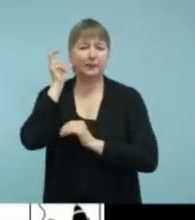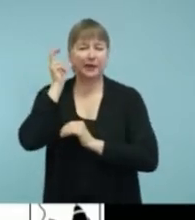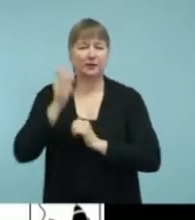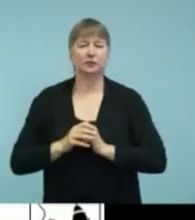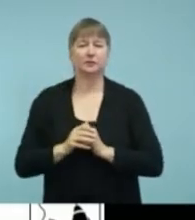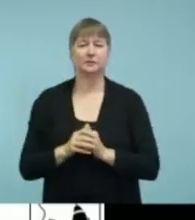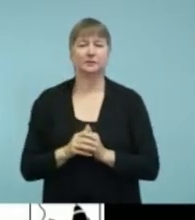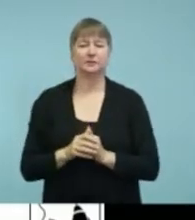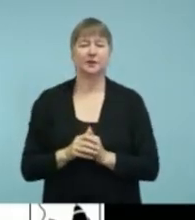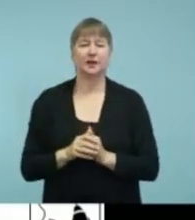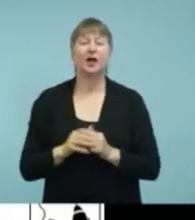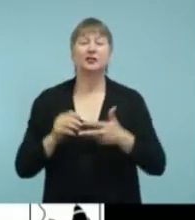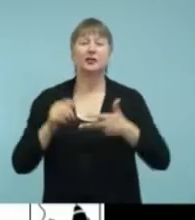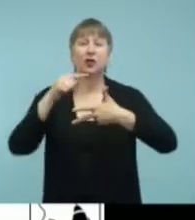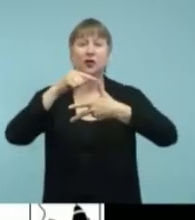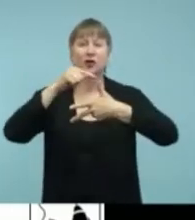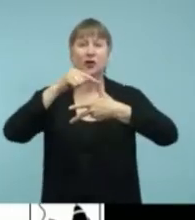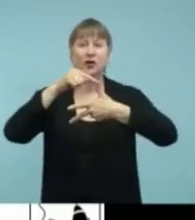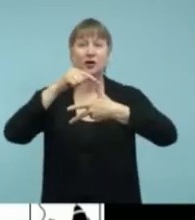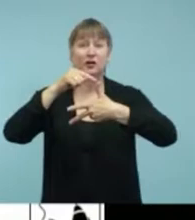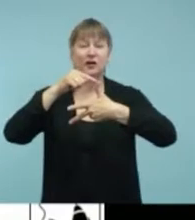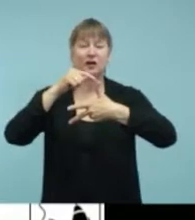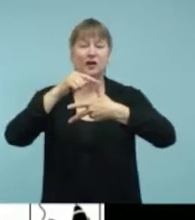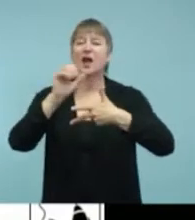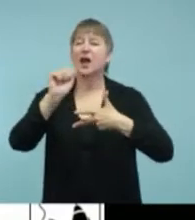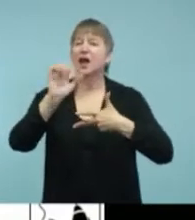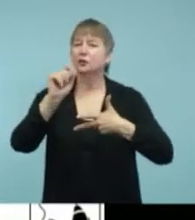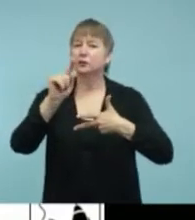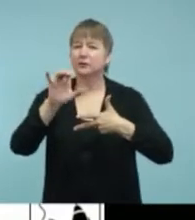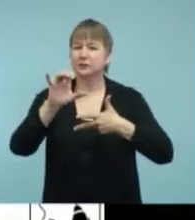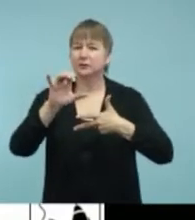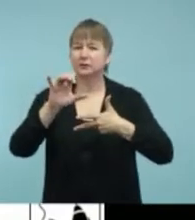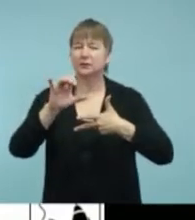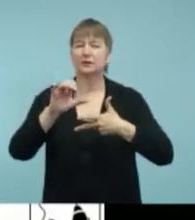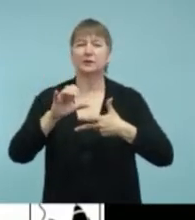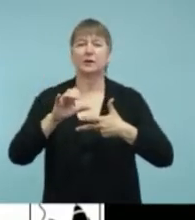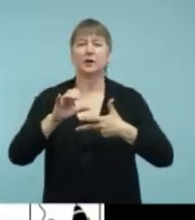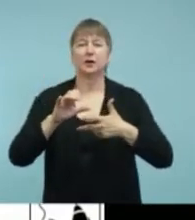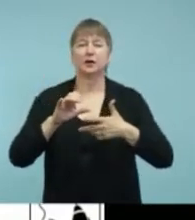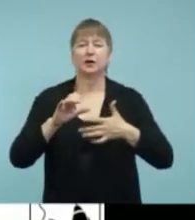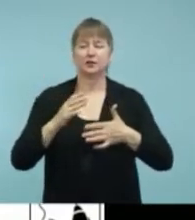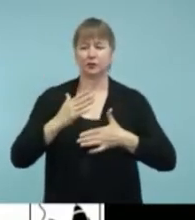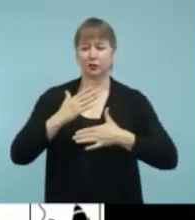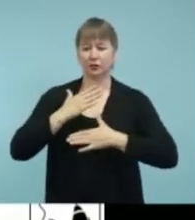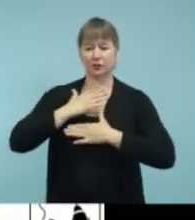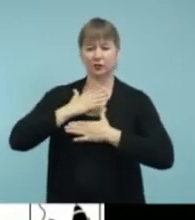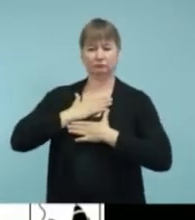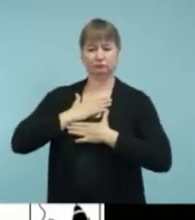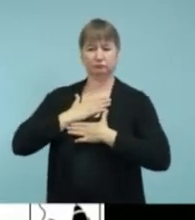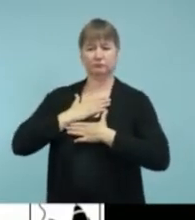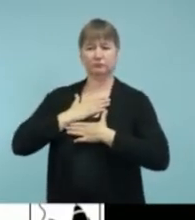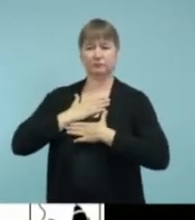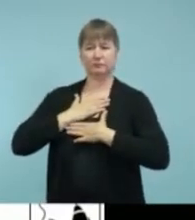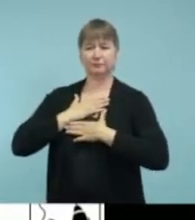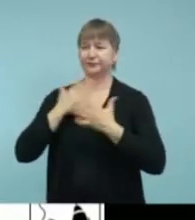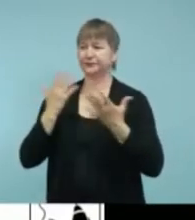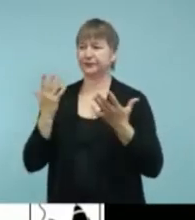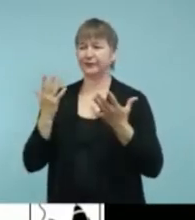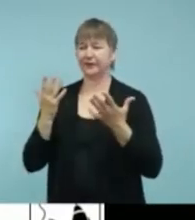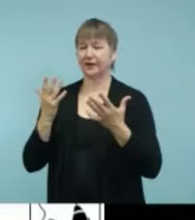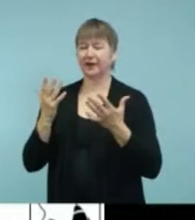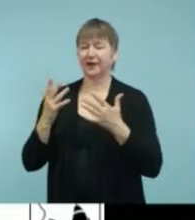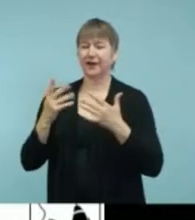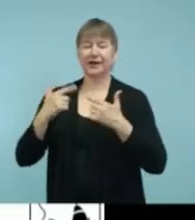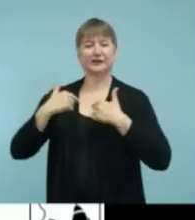We're talking about an acoustic signal. So, it goes from the, I'm not sure which way, it'll go from